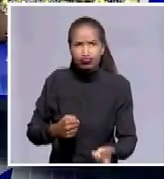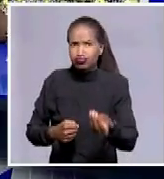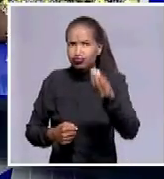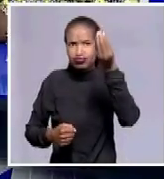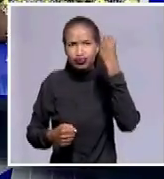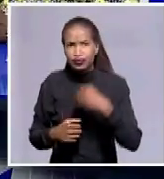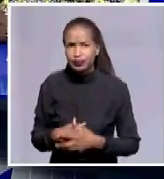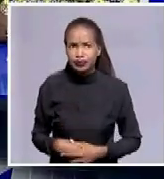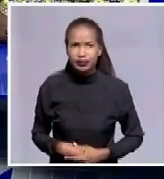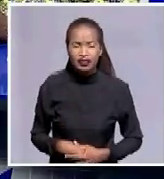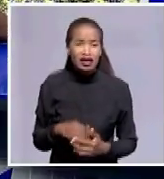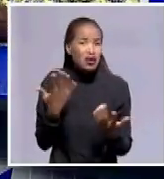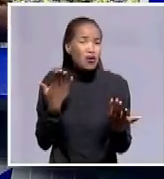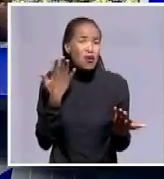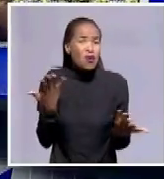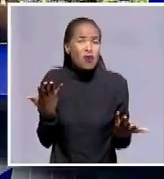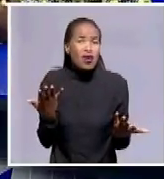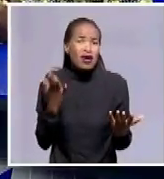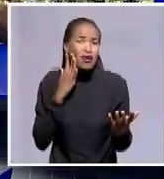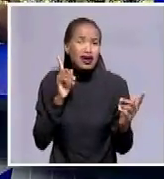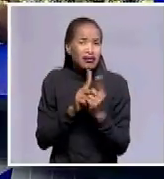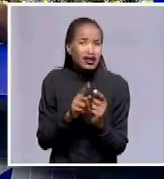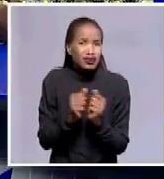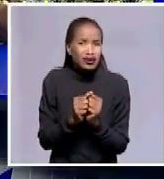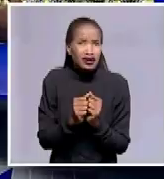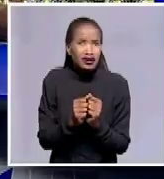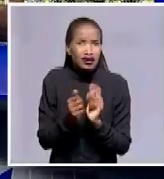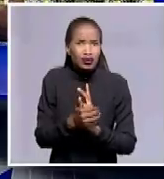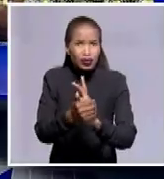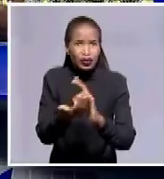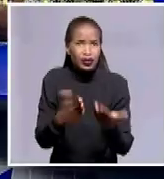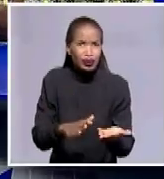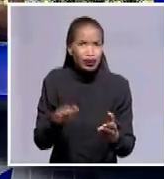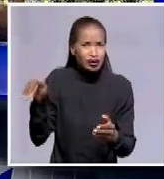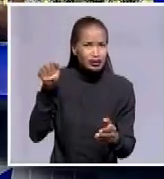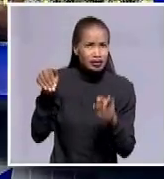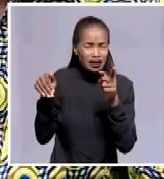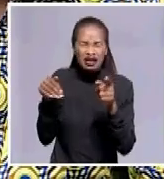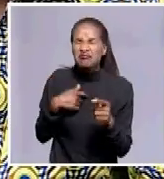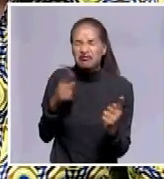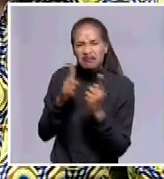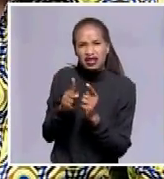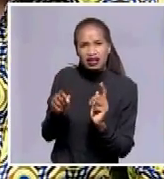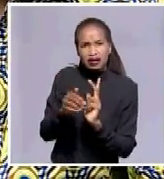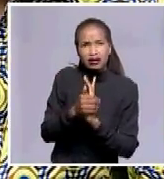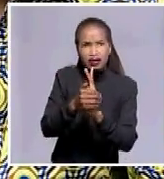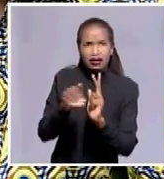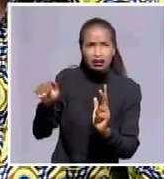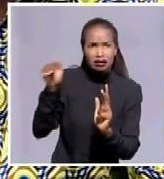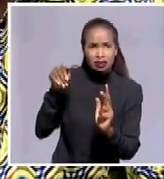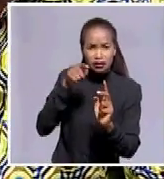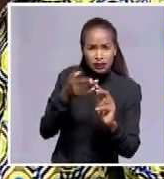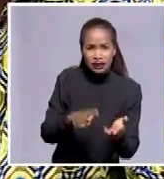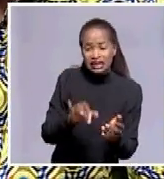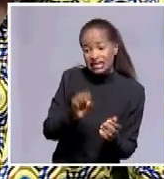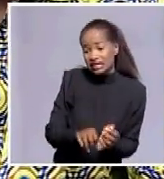When have you met him and how would you describe your interaction and engagements with Well, I met Swangirai in South Africa while